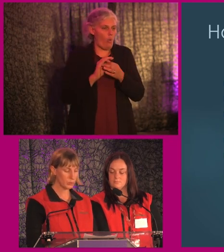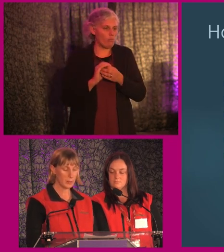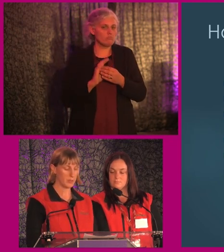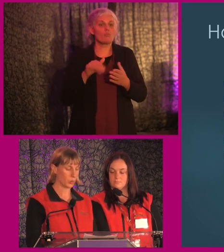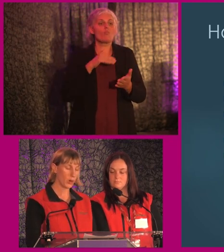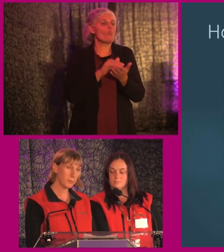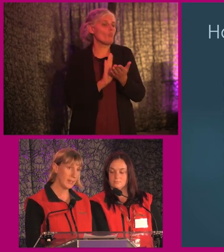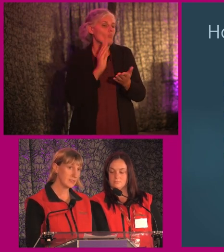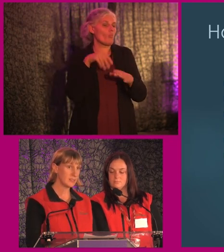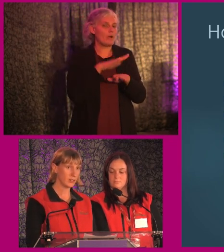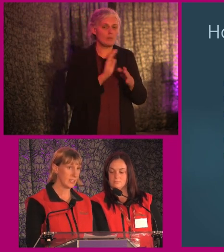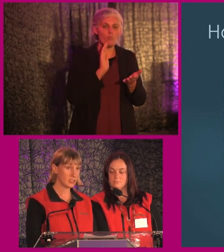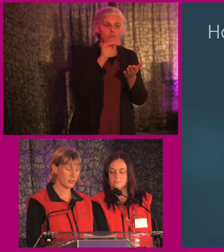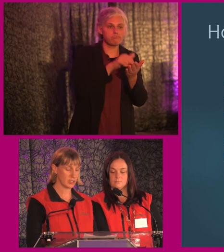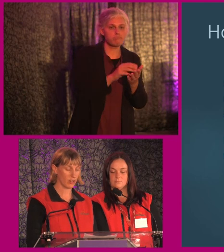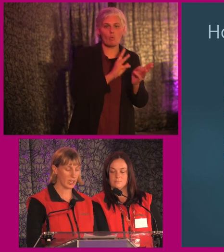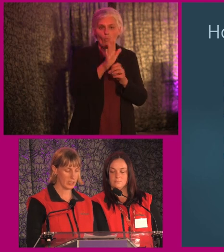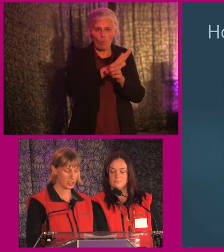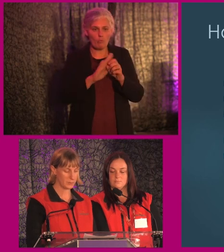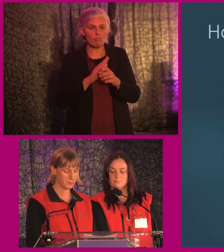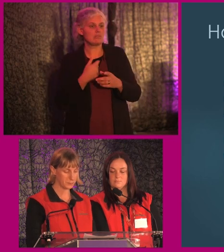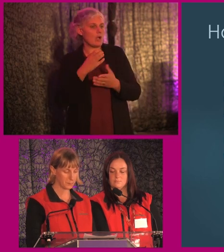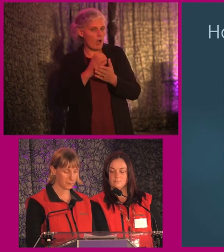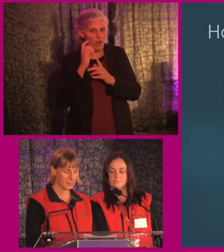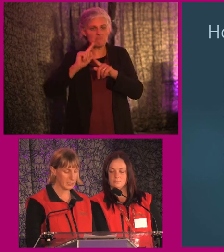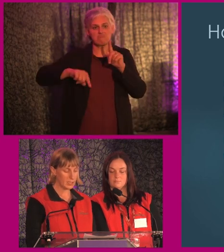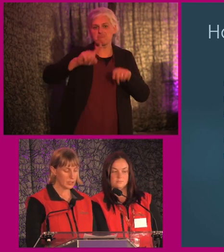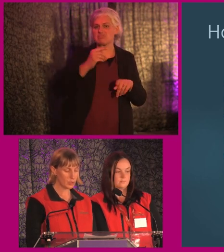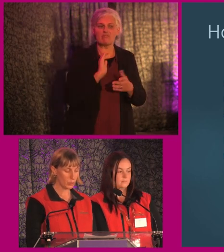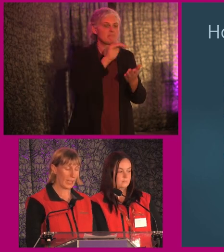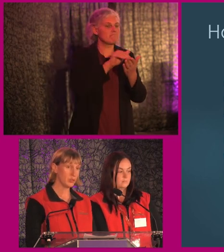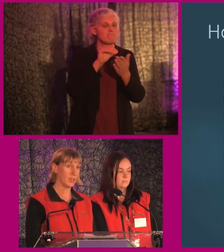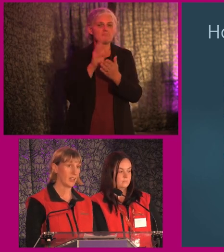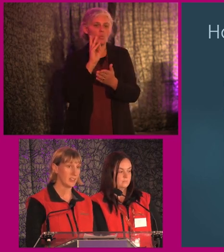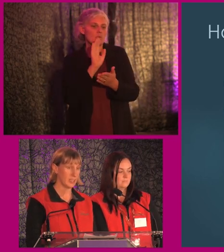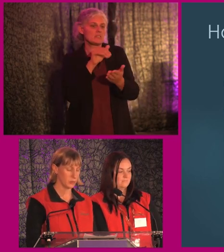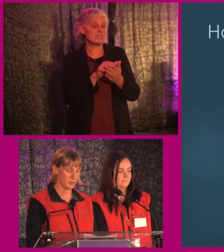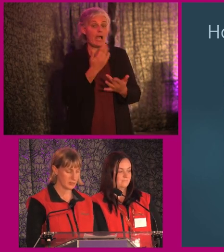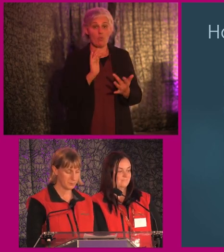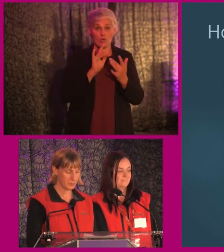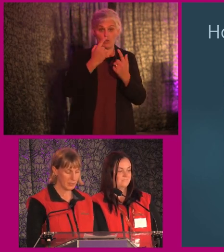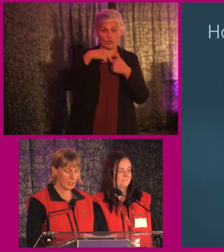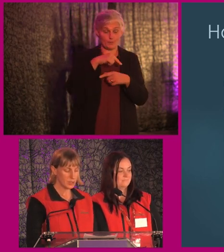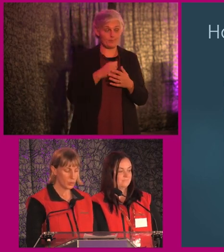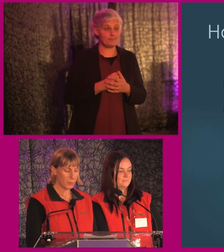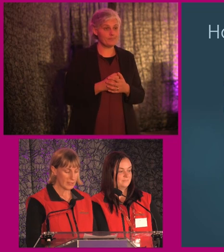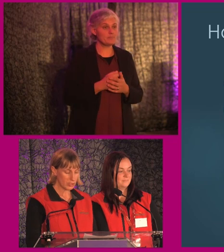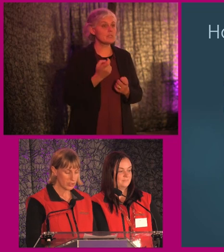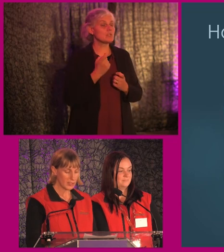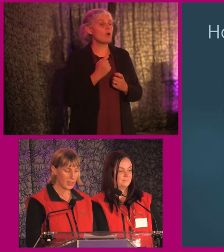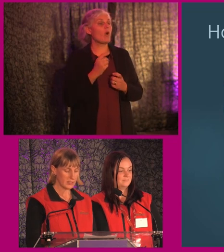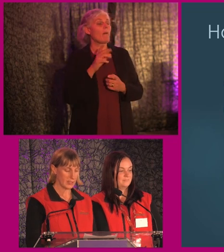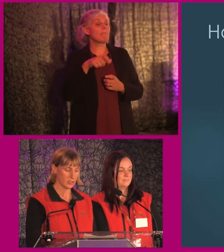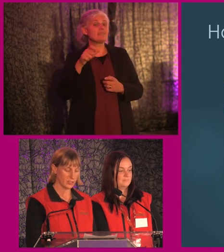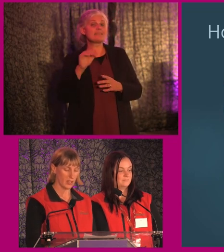go, be at the workplace, their day service or college. So how do you get in contact with us? So passengers